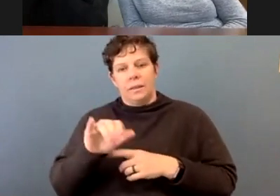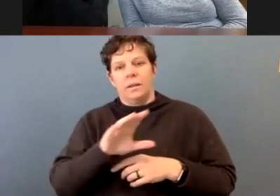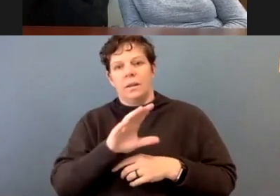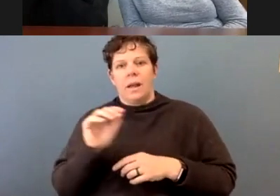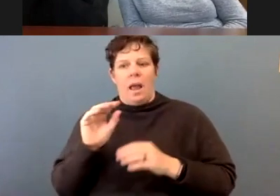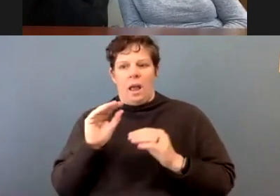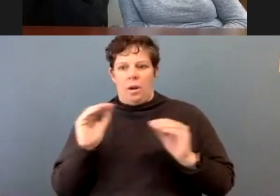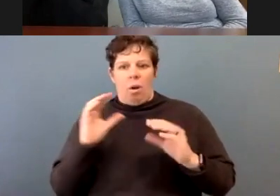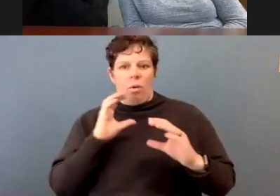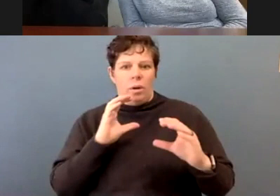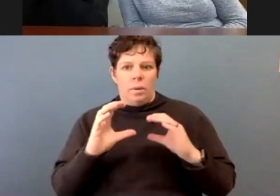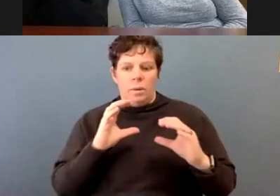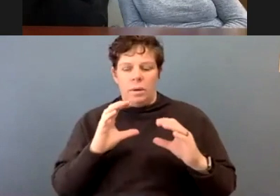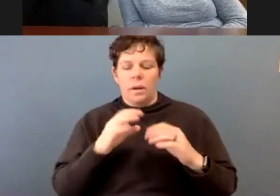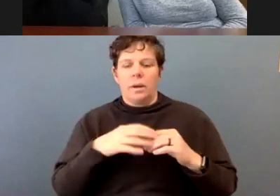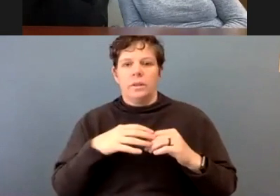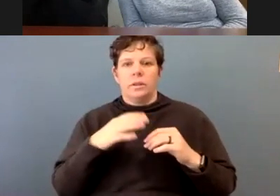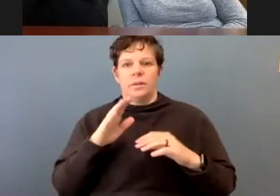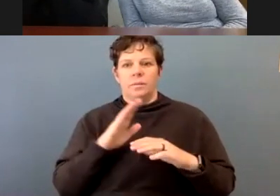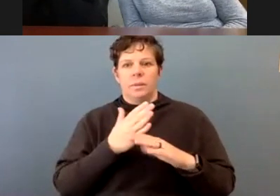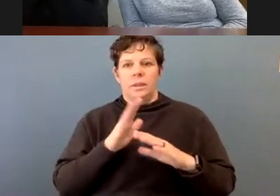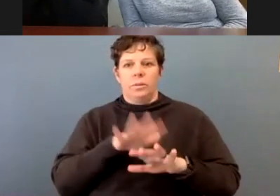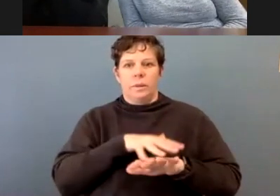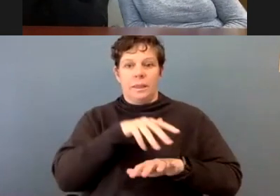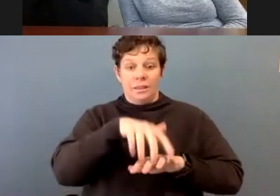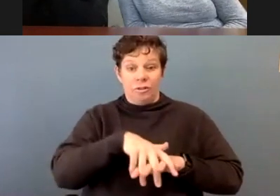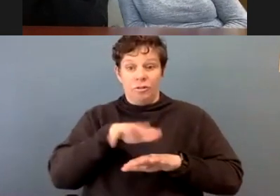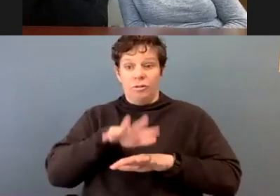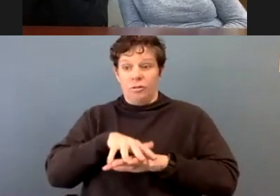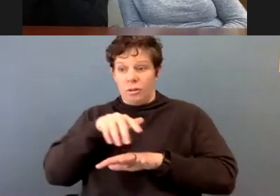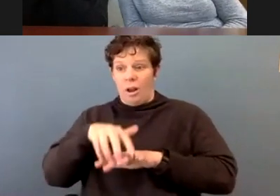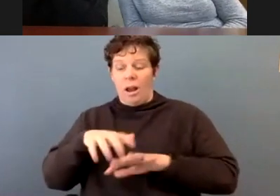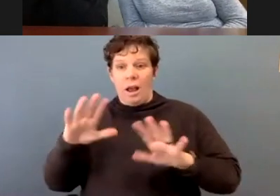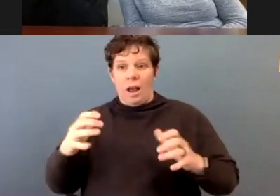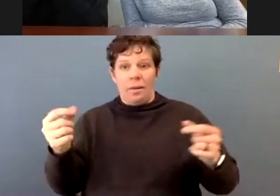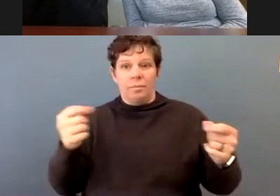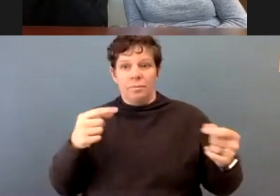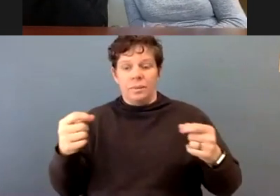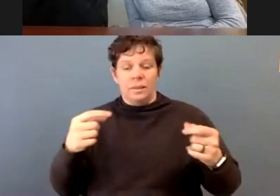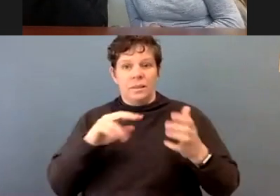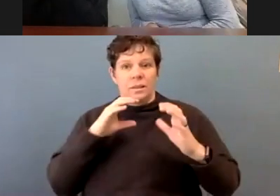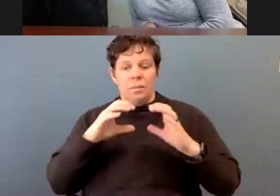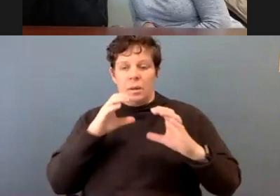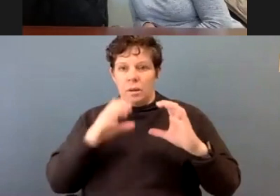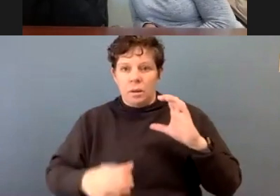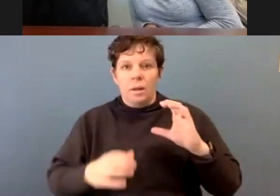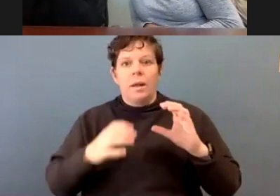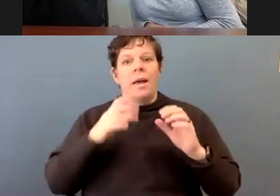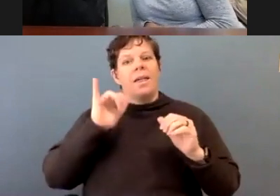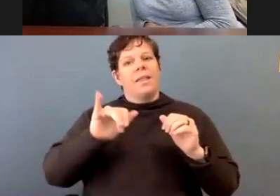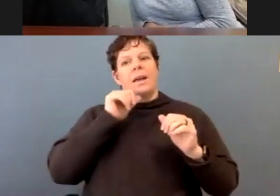communication amongst tribes. And that doesn't mean that we have to